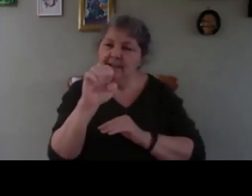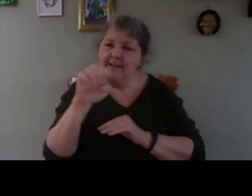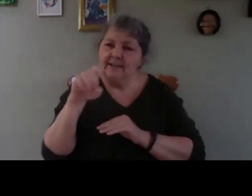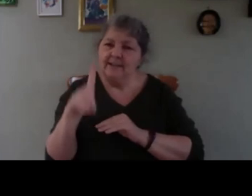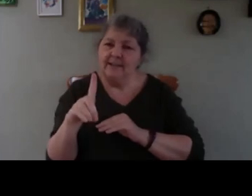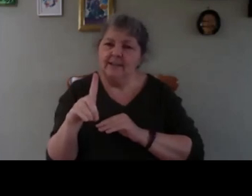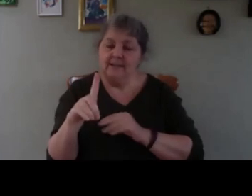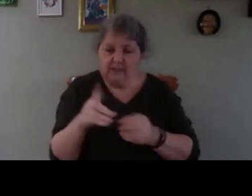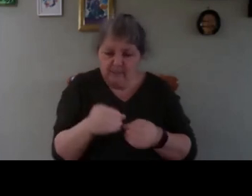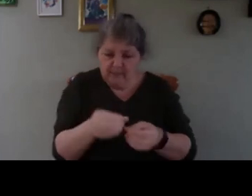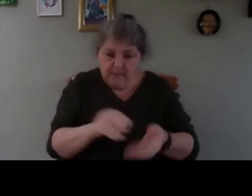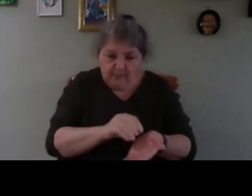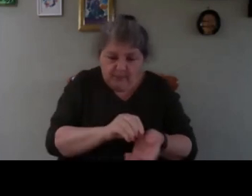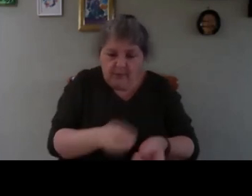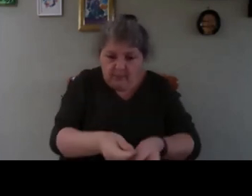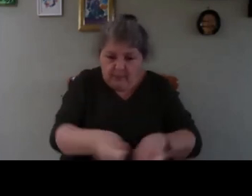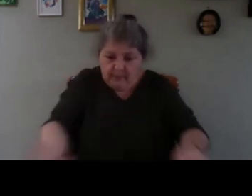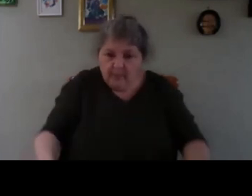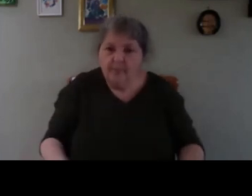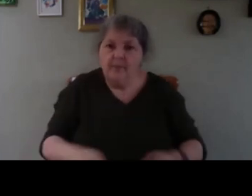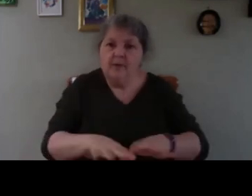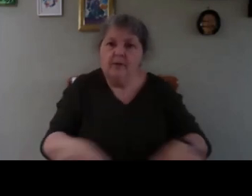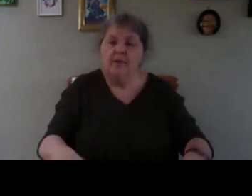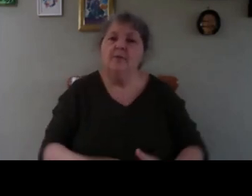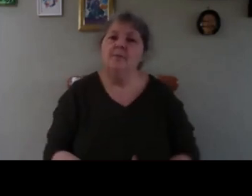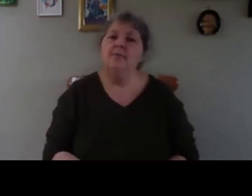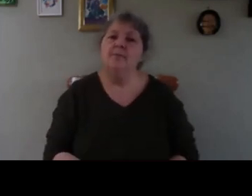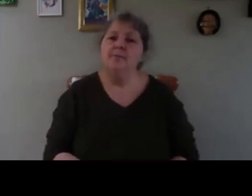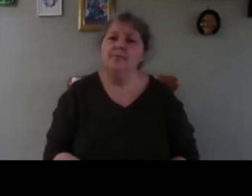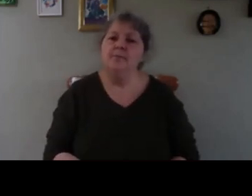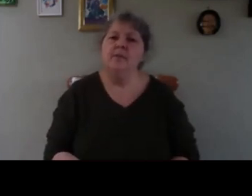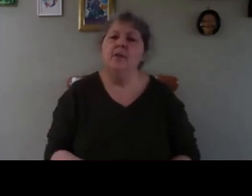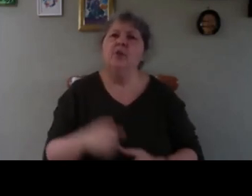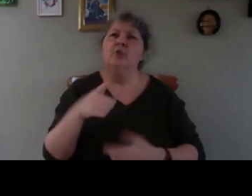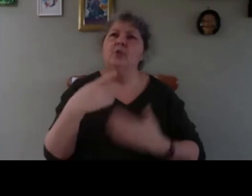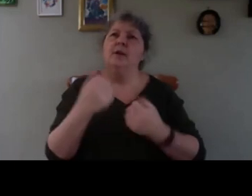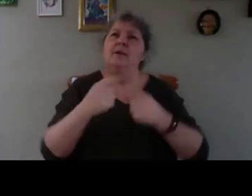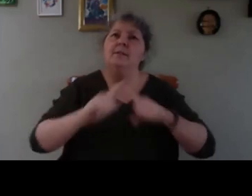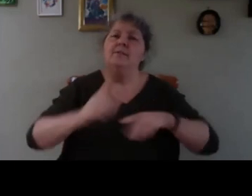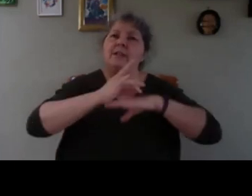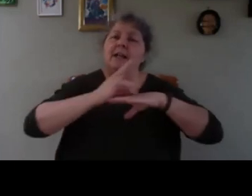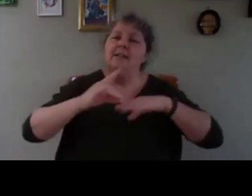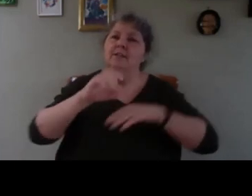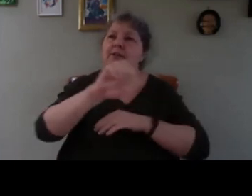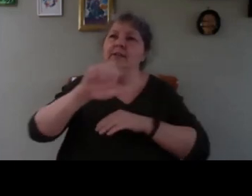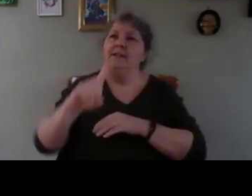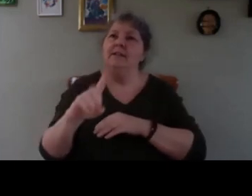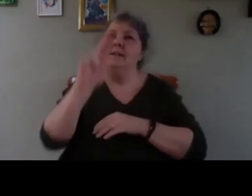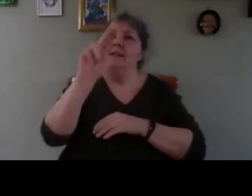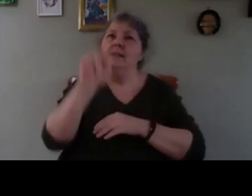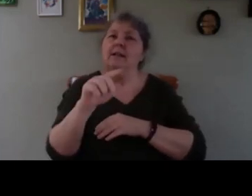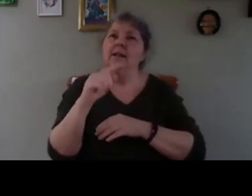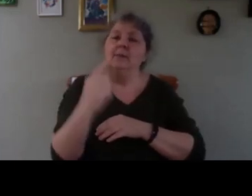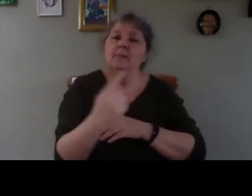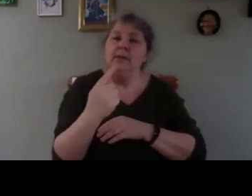or something what is quite amazing there is that you have different type of seeds they can be they are